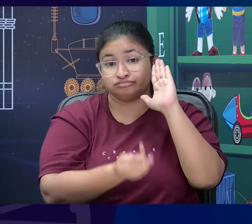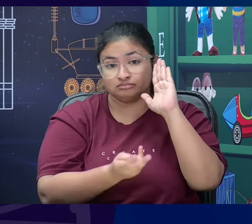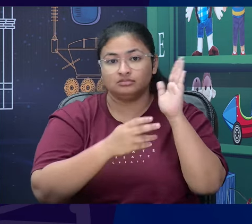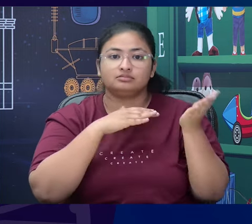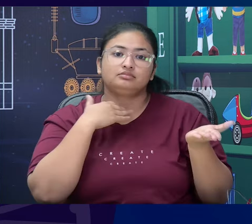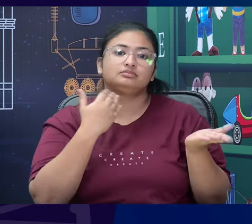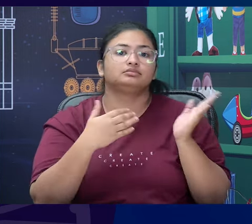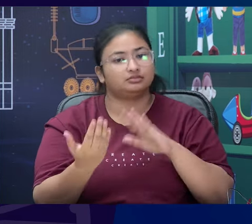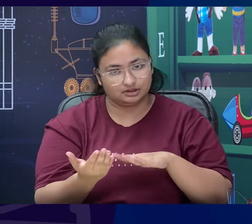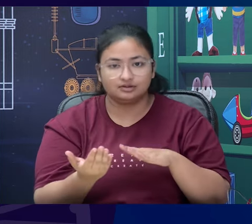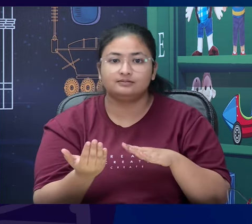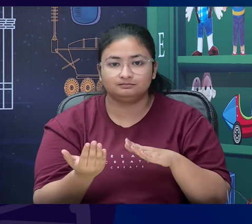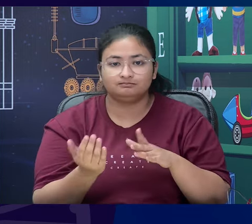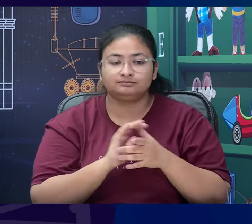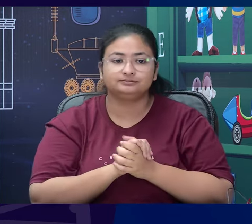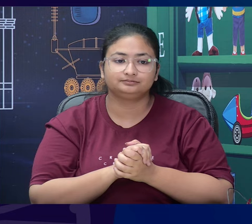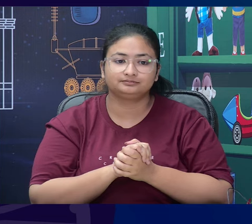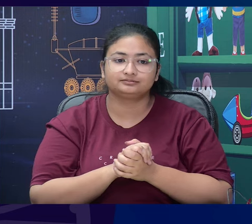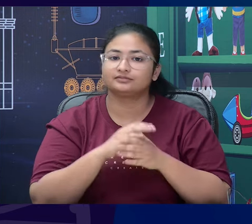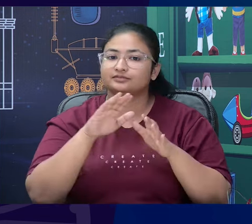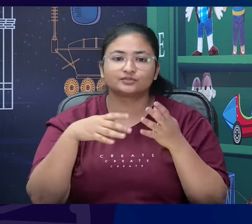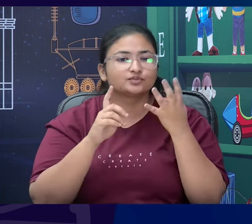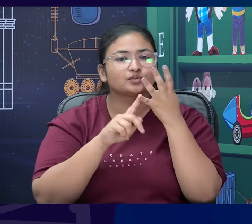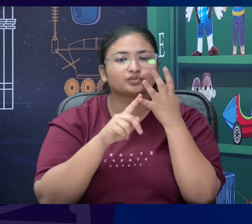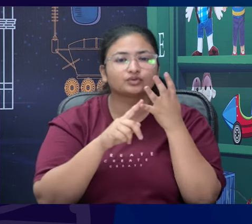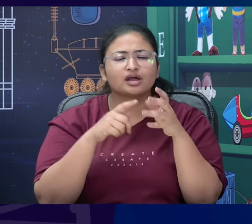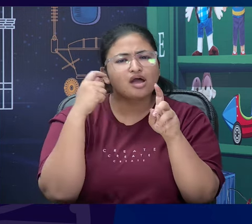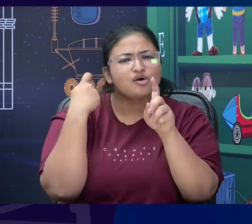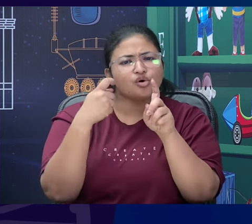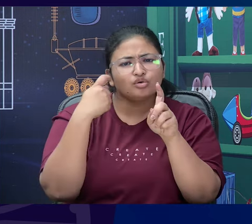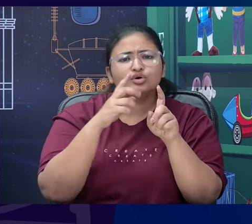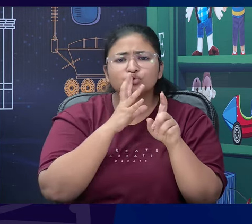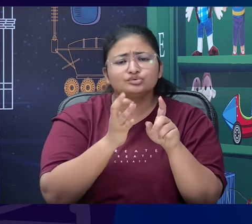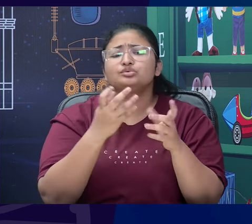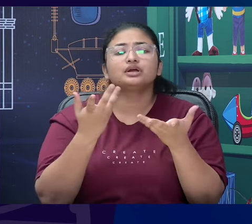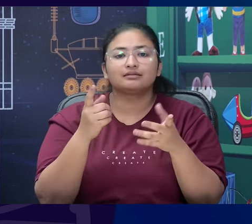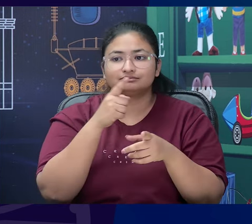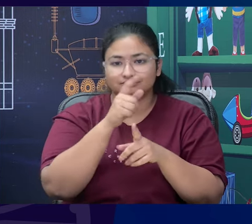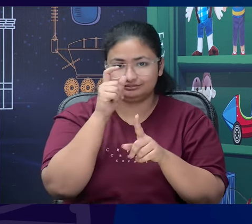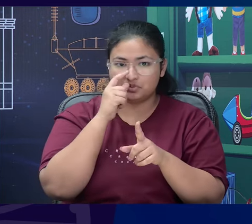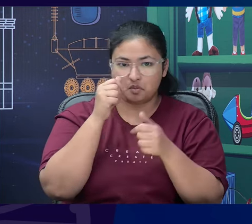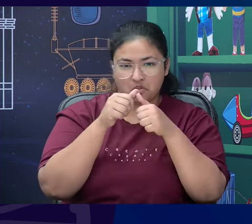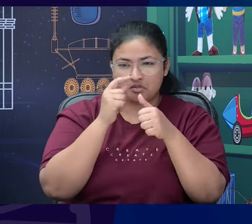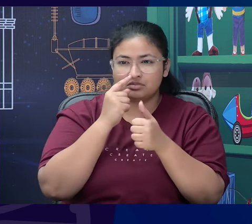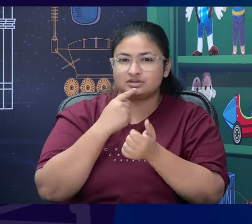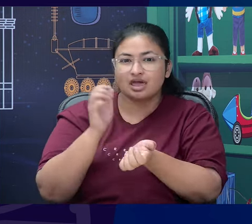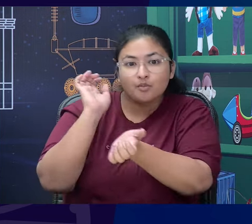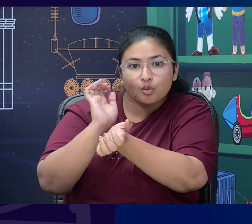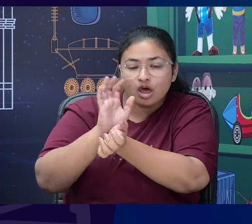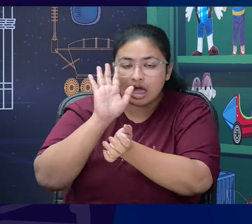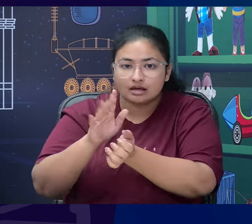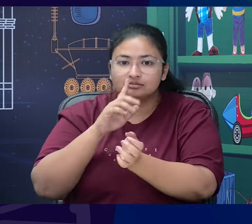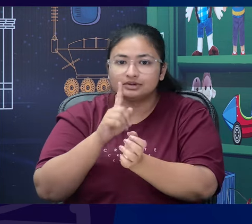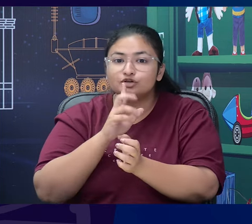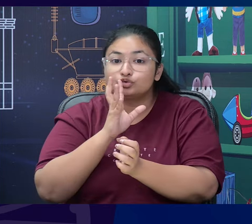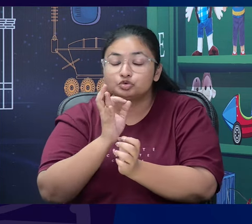outside. Yes. And what was the knocking at the door actually? That was the waiter with the drinks.